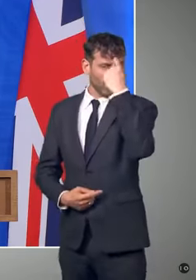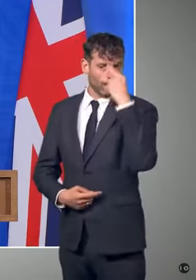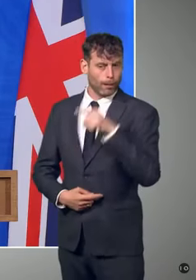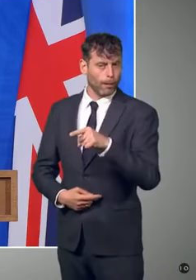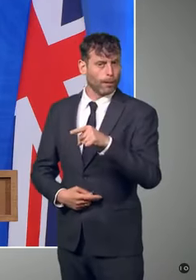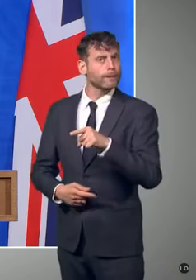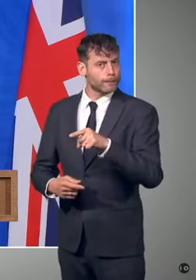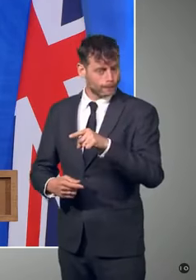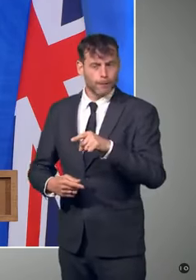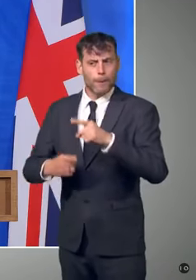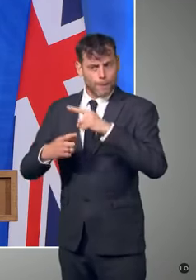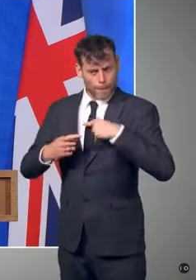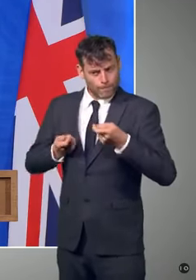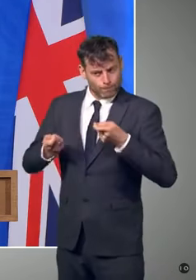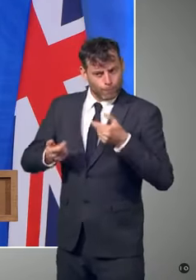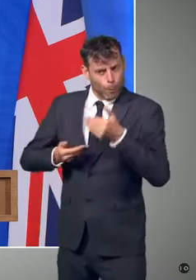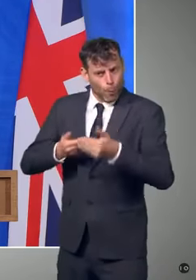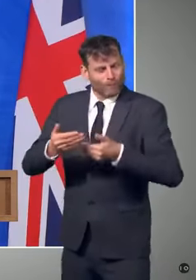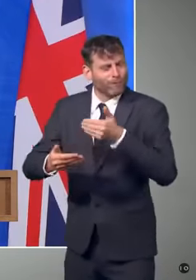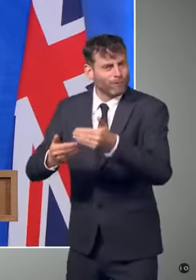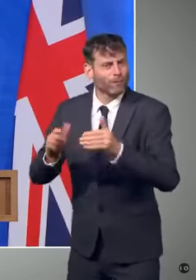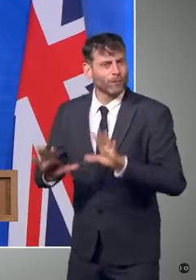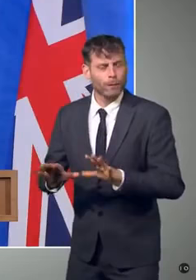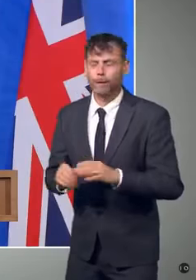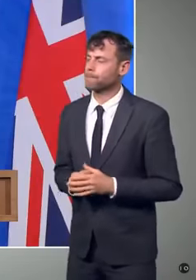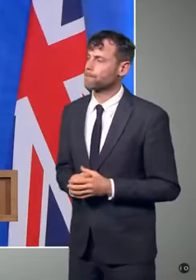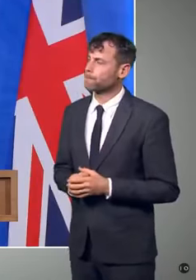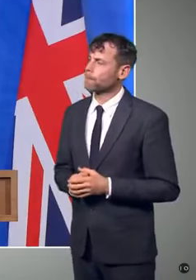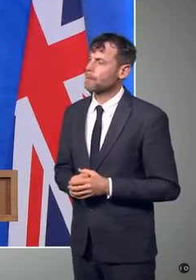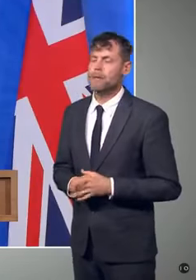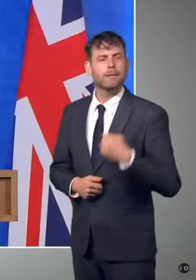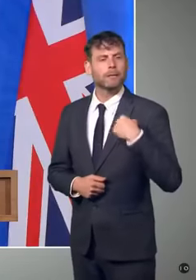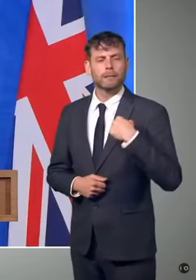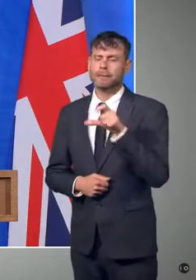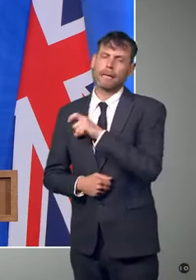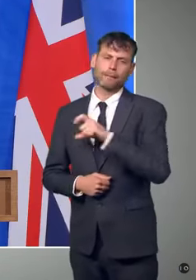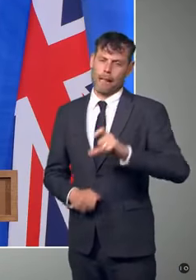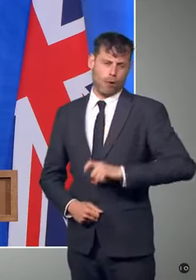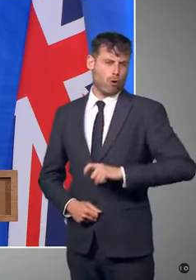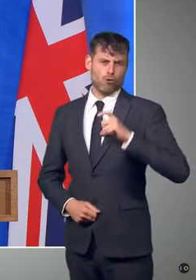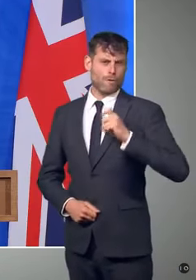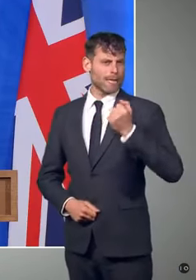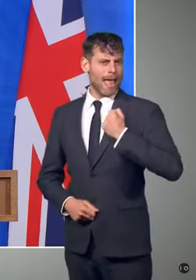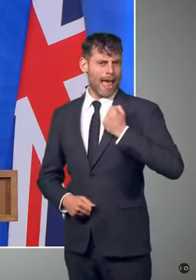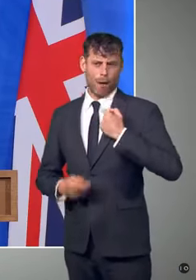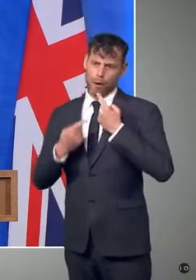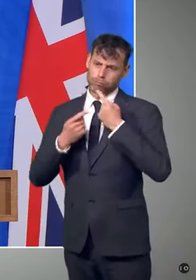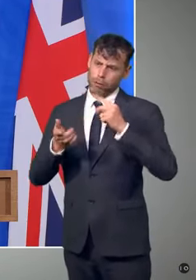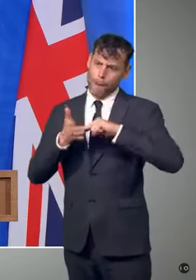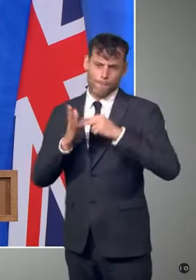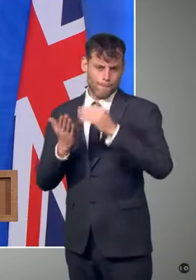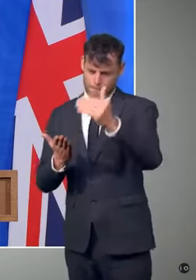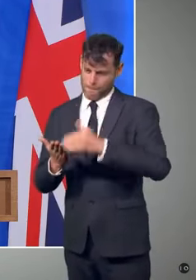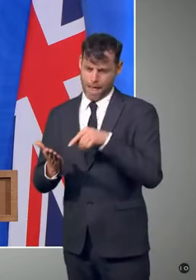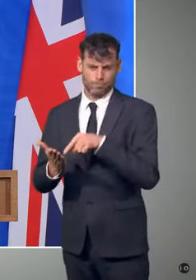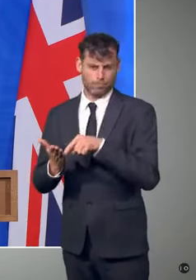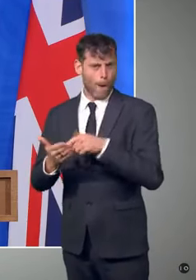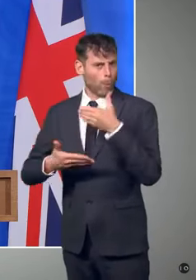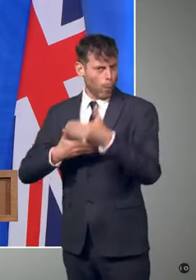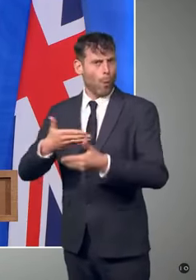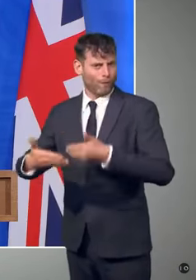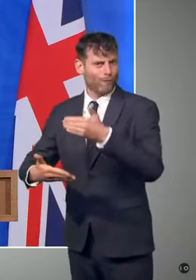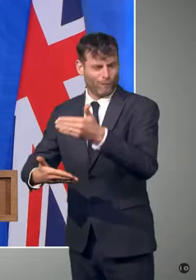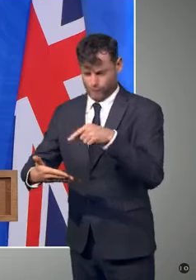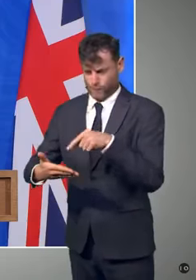we are going to have to deviate in any way from the roadmap, cautious but irreversible, that we